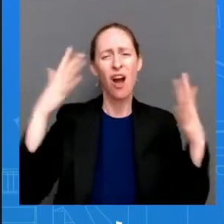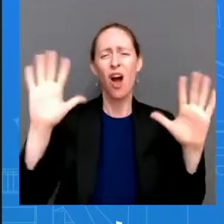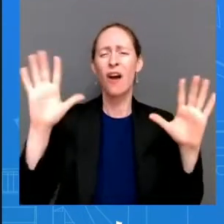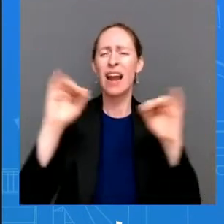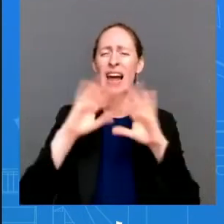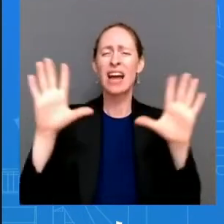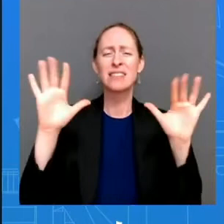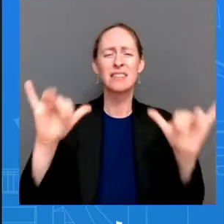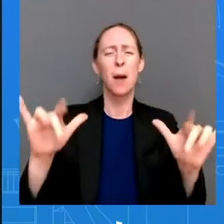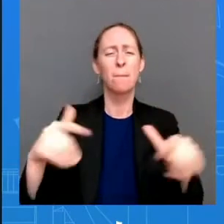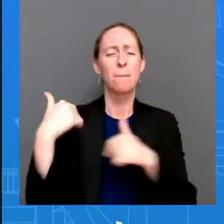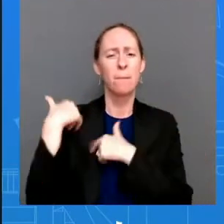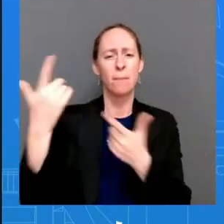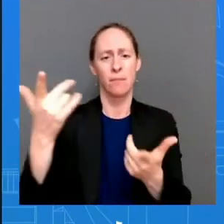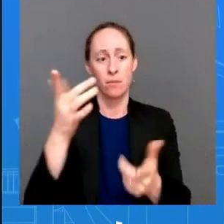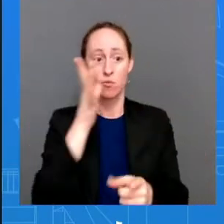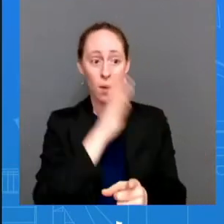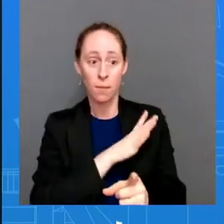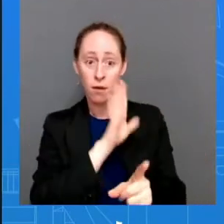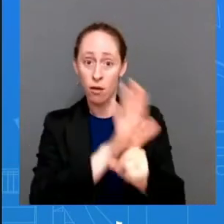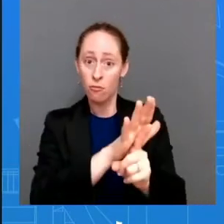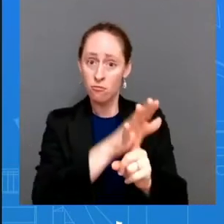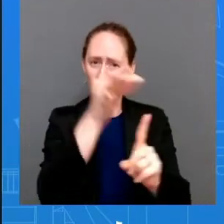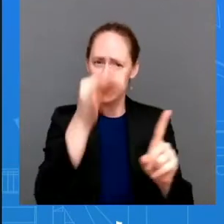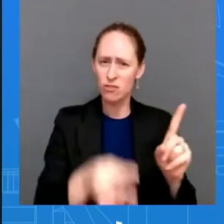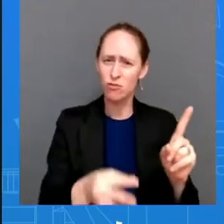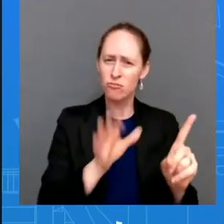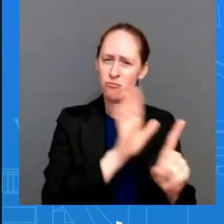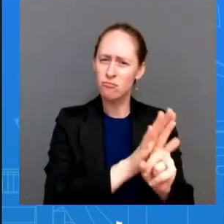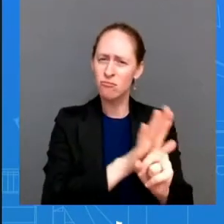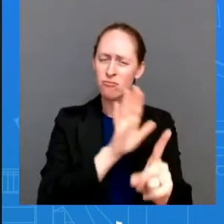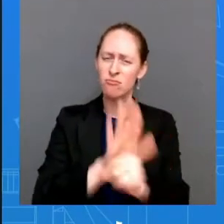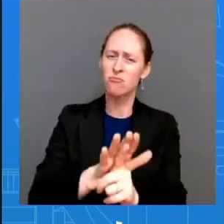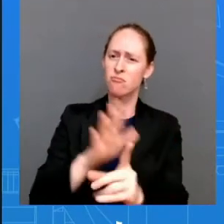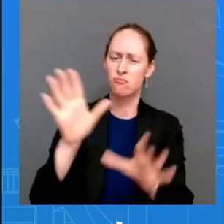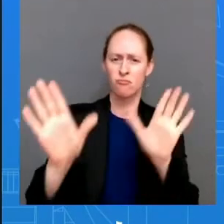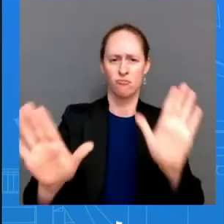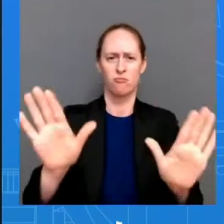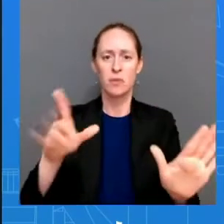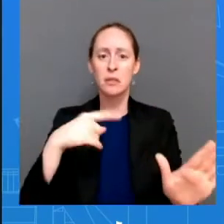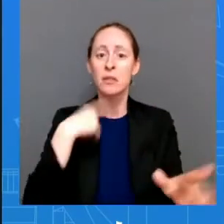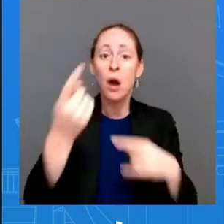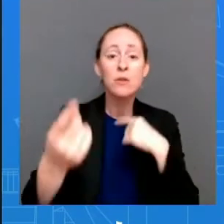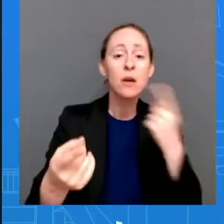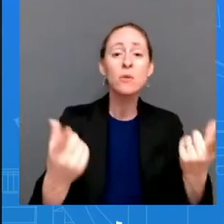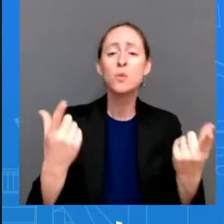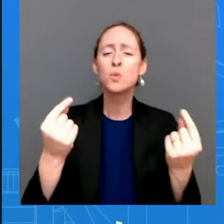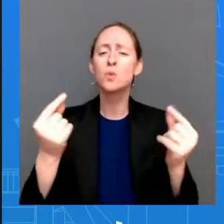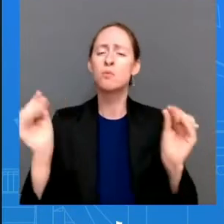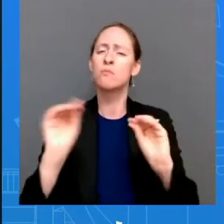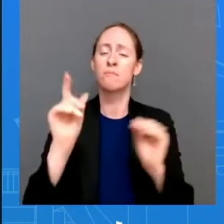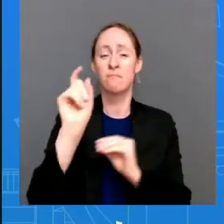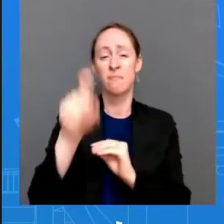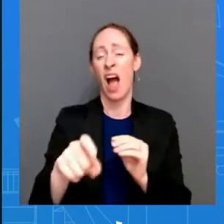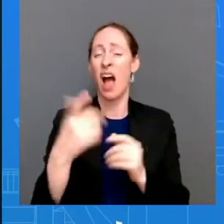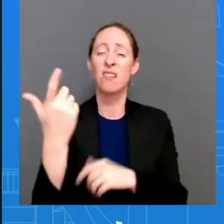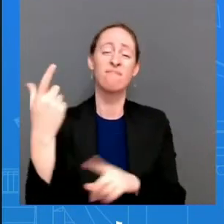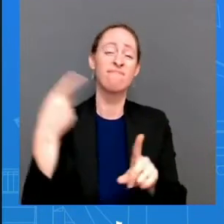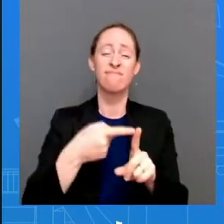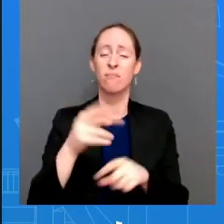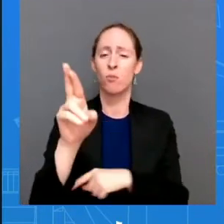as federal law that is how we're going to do this in a blanket way so that women's rights